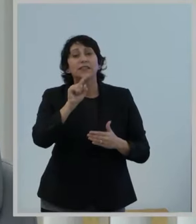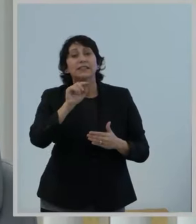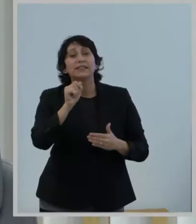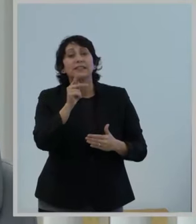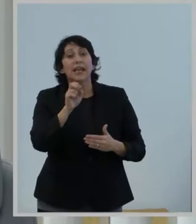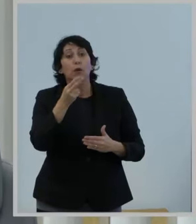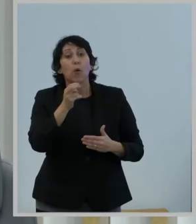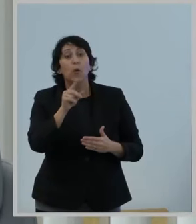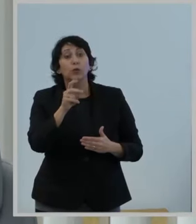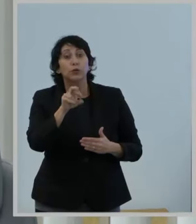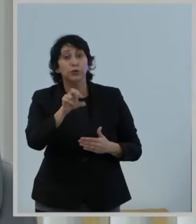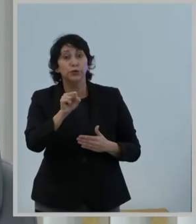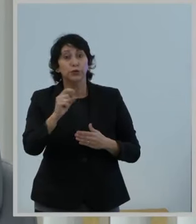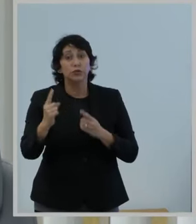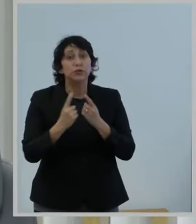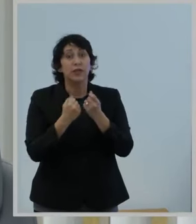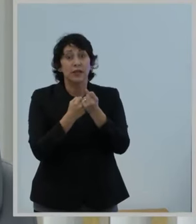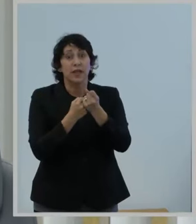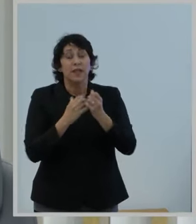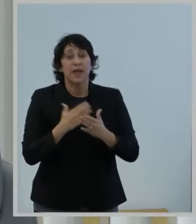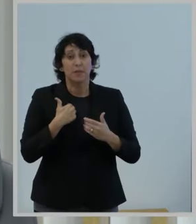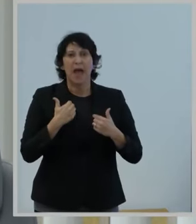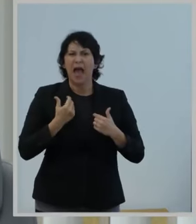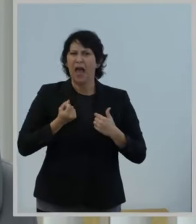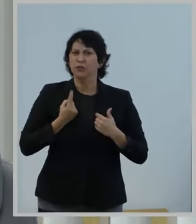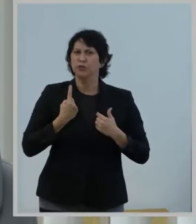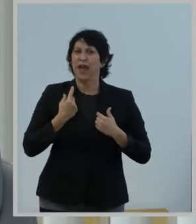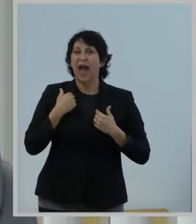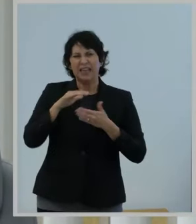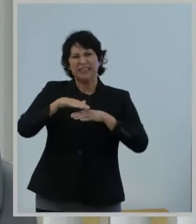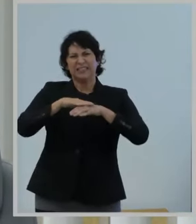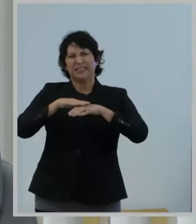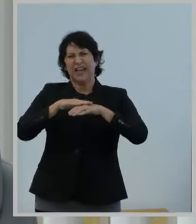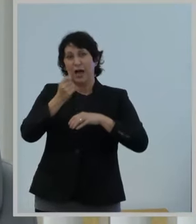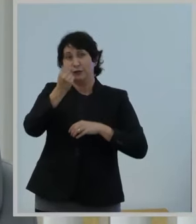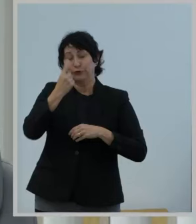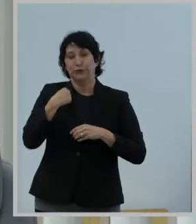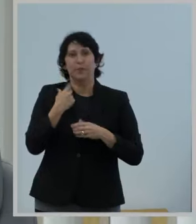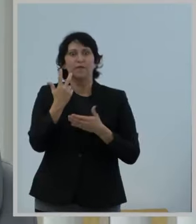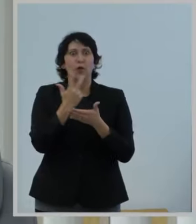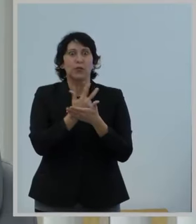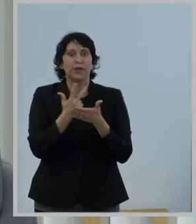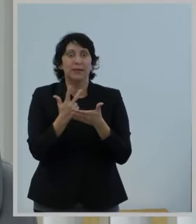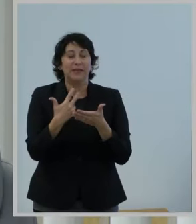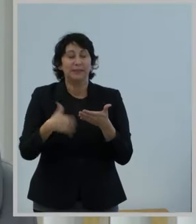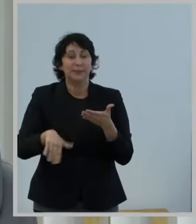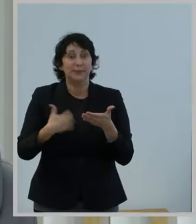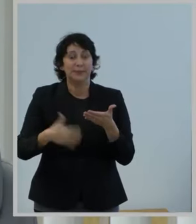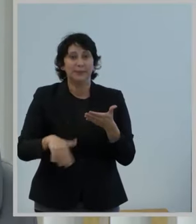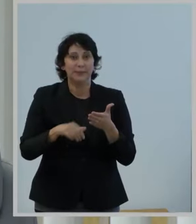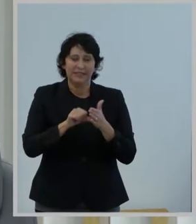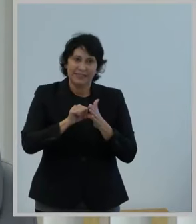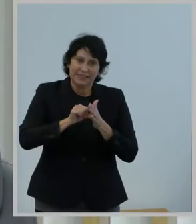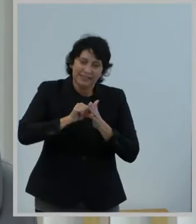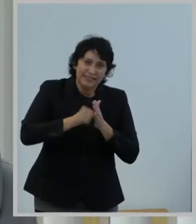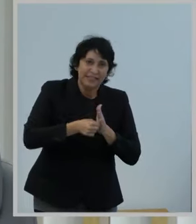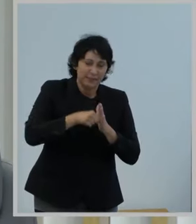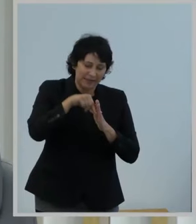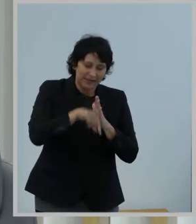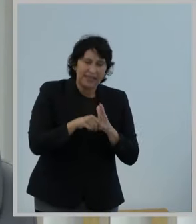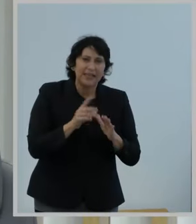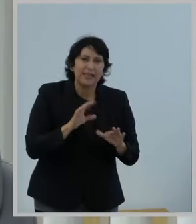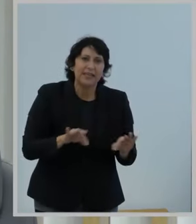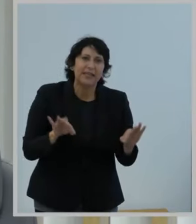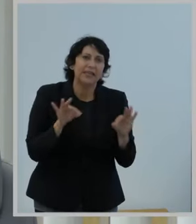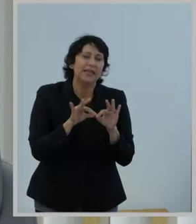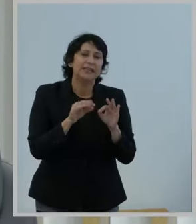While I understood the assignment I was walking into, the past three weeks have deeply emphasized the importance of what we are doing